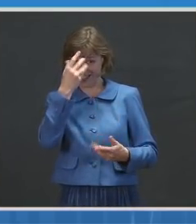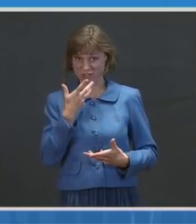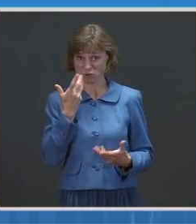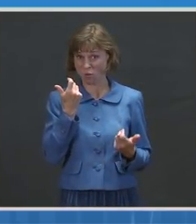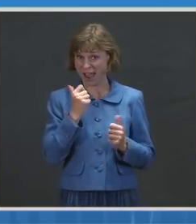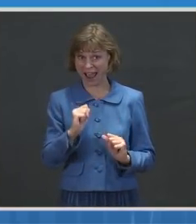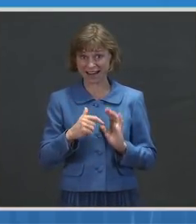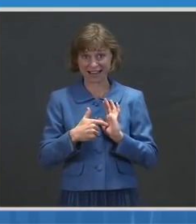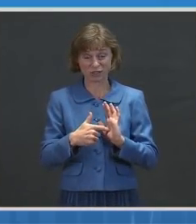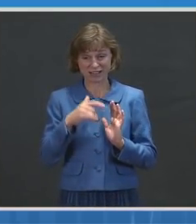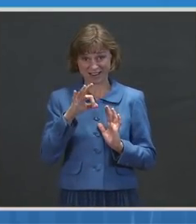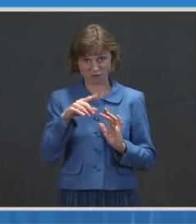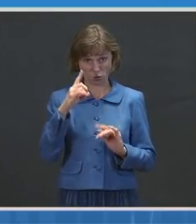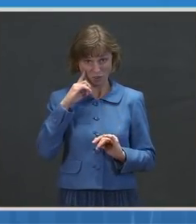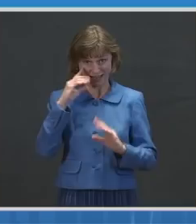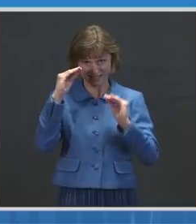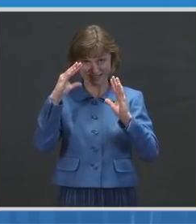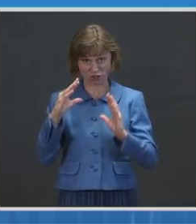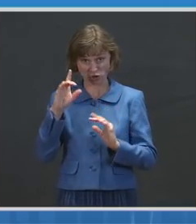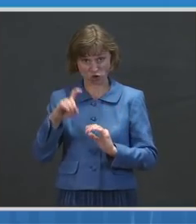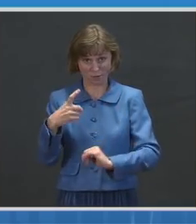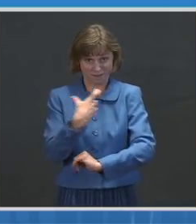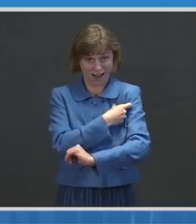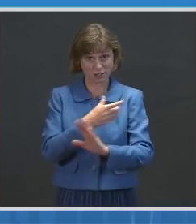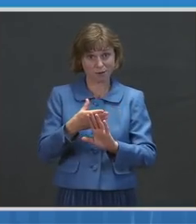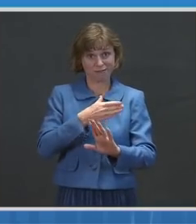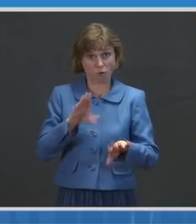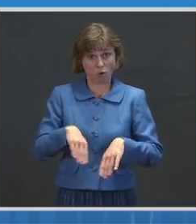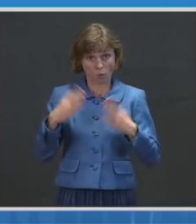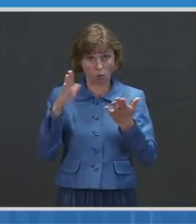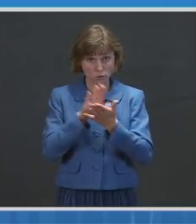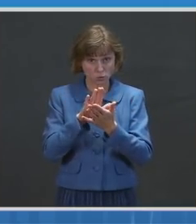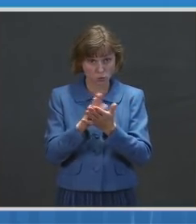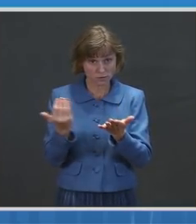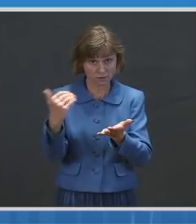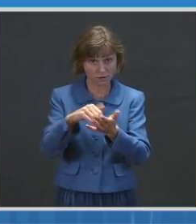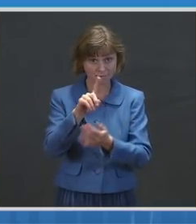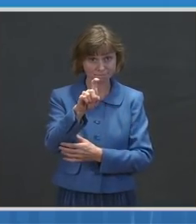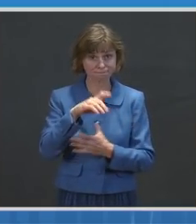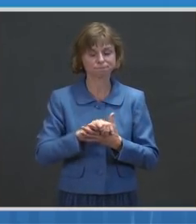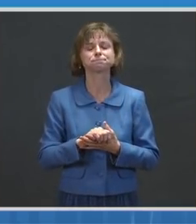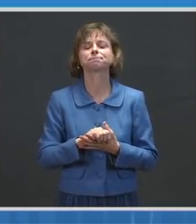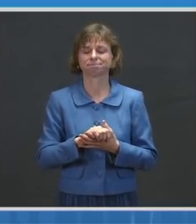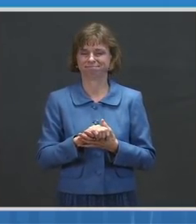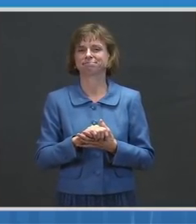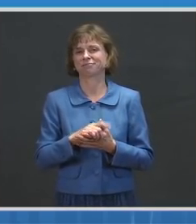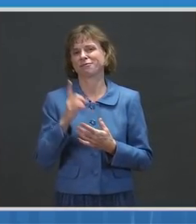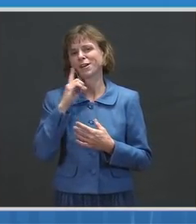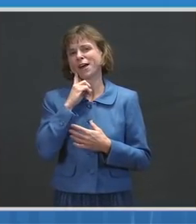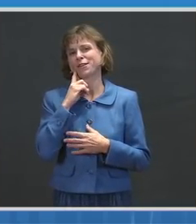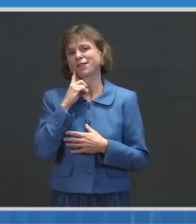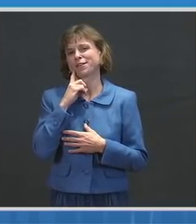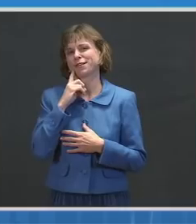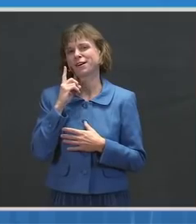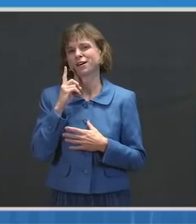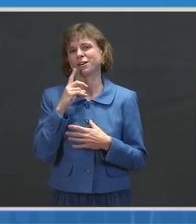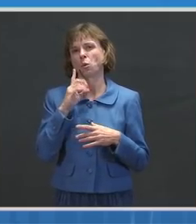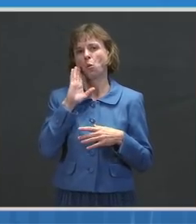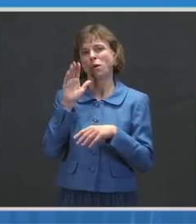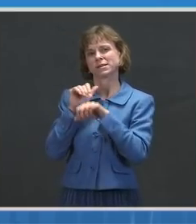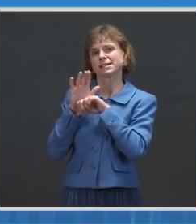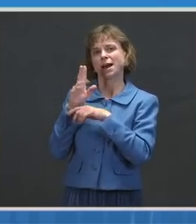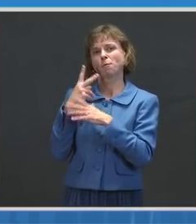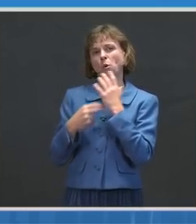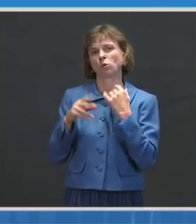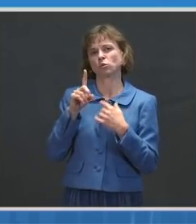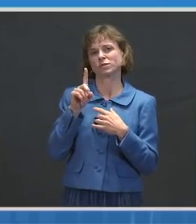you think T-shirts should be vaccinated before schools reopen? Mr. Great. Well, let — I think both of those are probably going ahead for you, Dr. Walensky. But let me — let's do